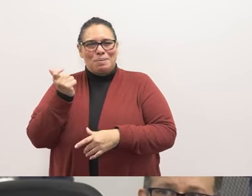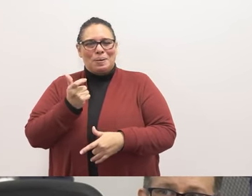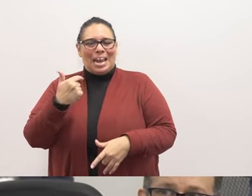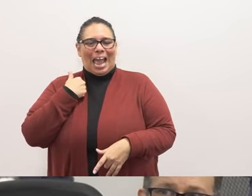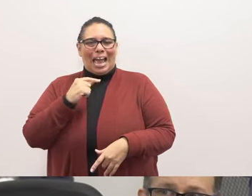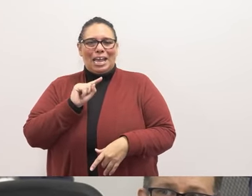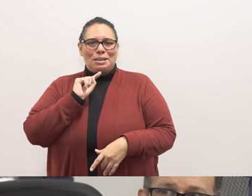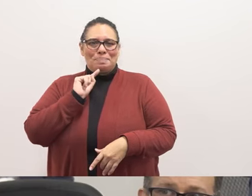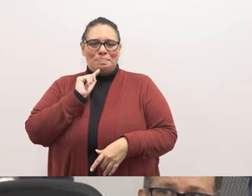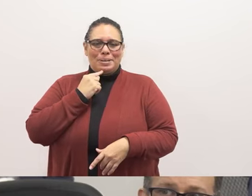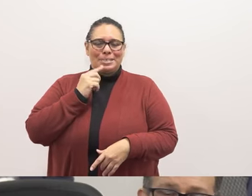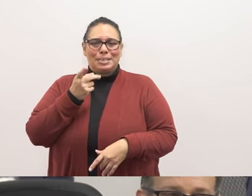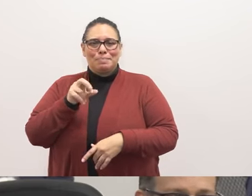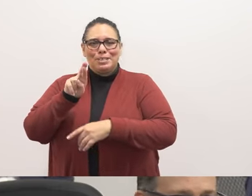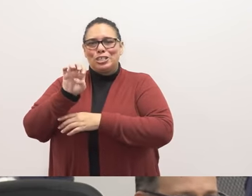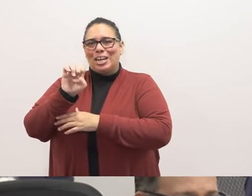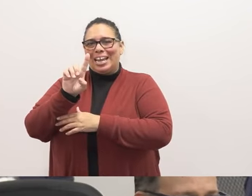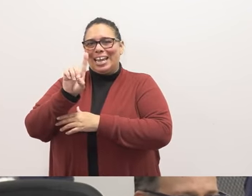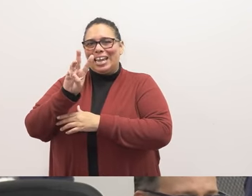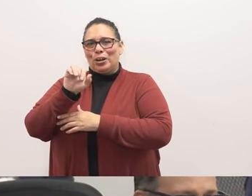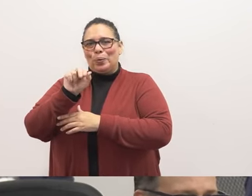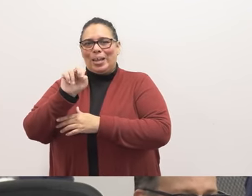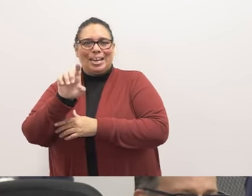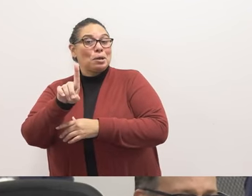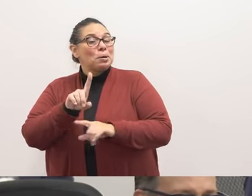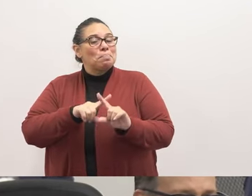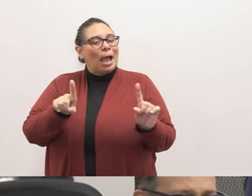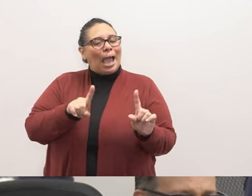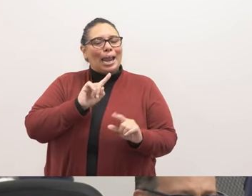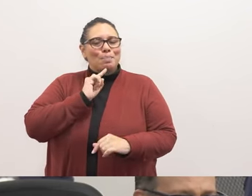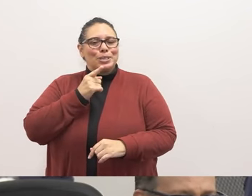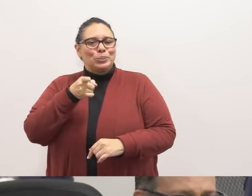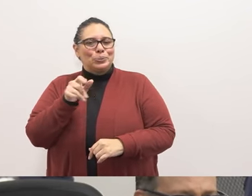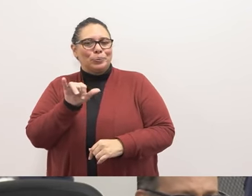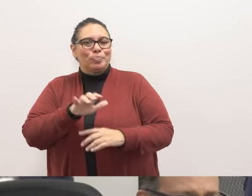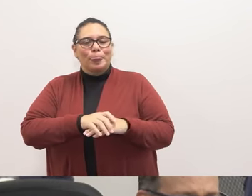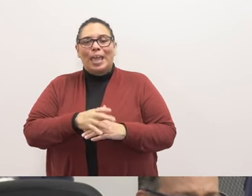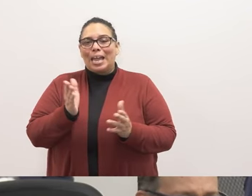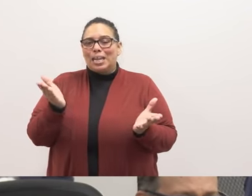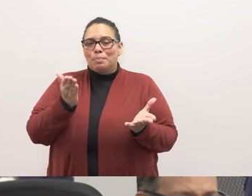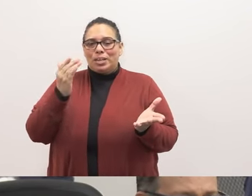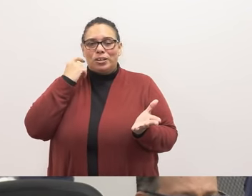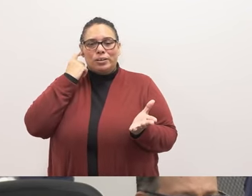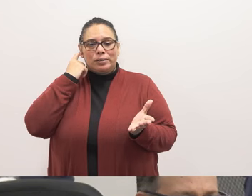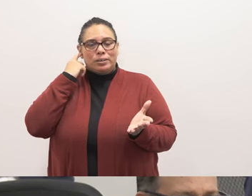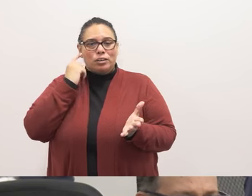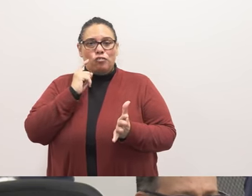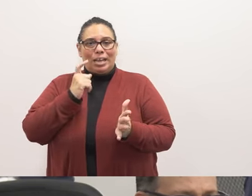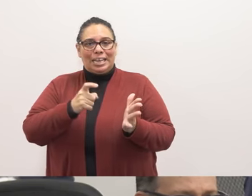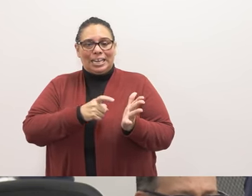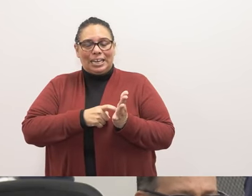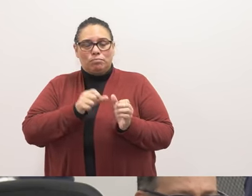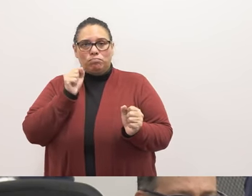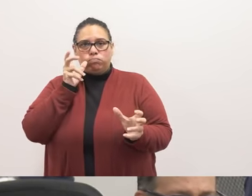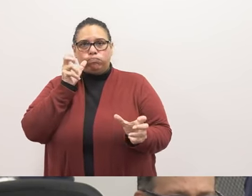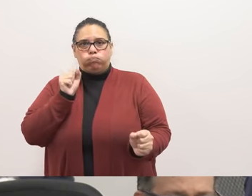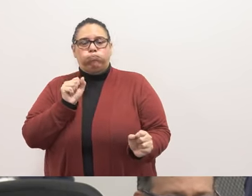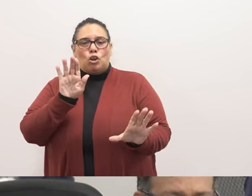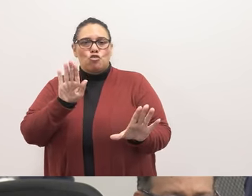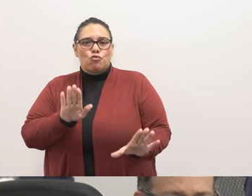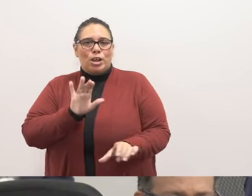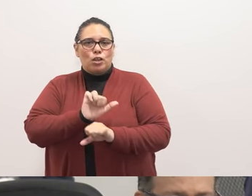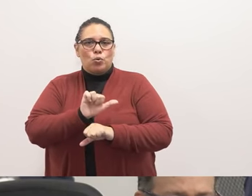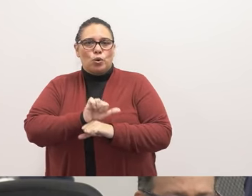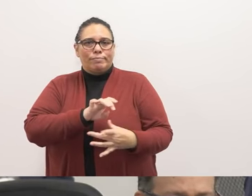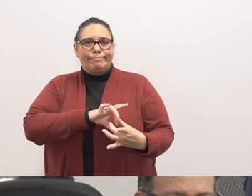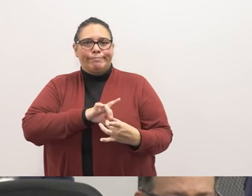Mr. Eglund, but I missed you guys, too. I'm here in part to recognize the pretty astoundingly great work we did as